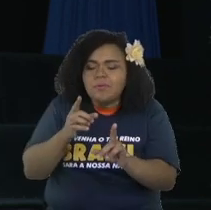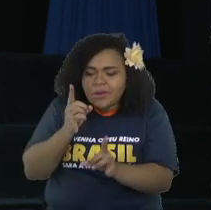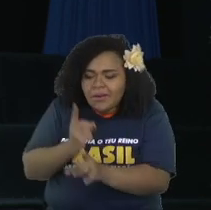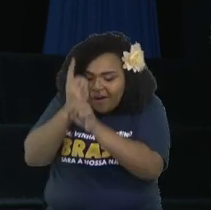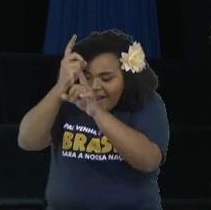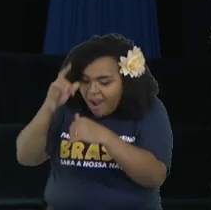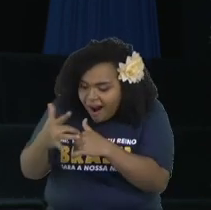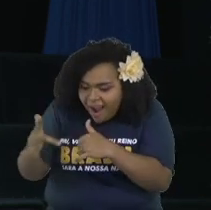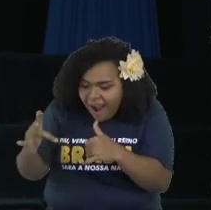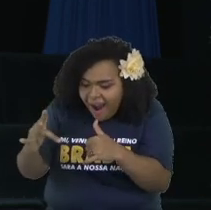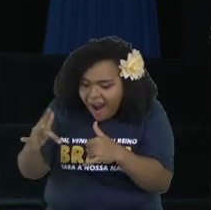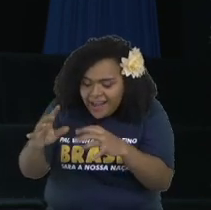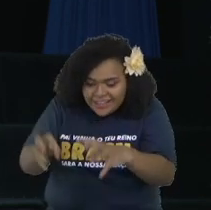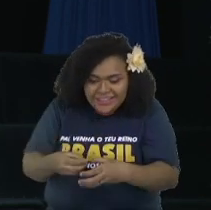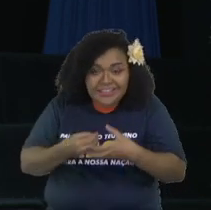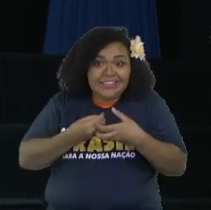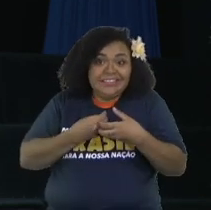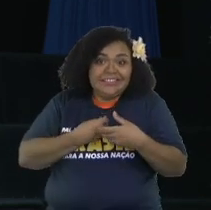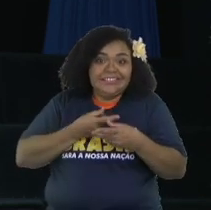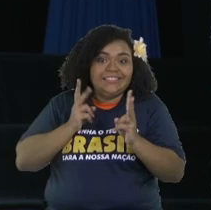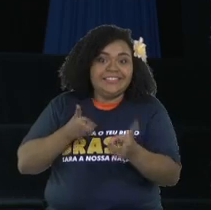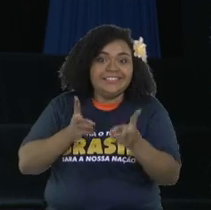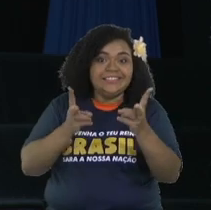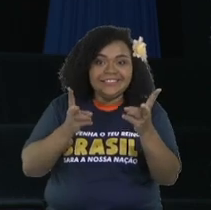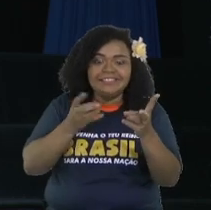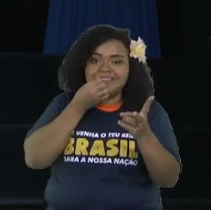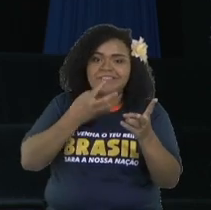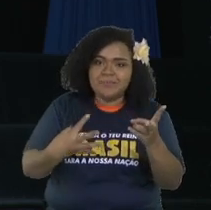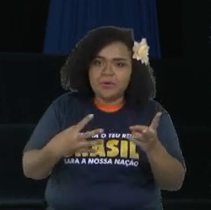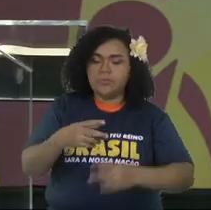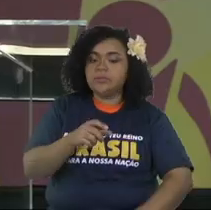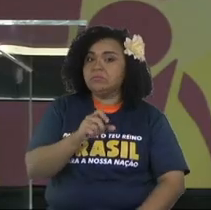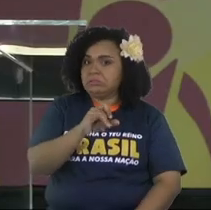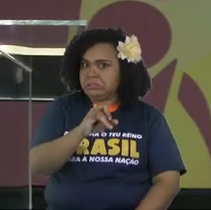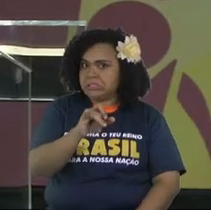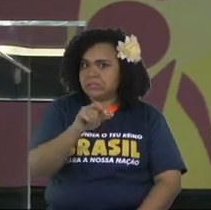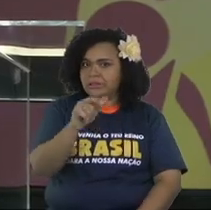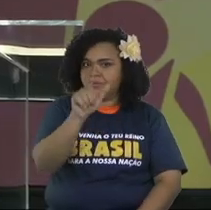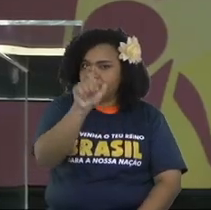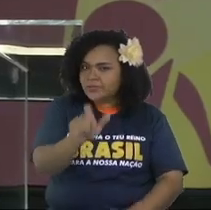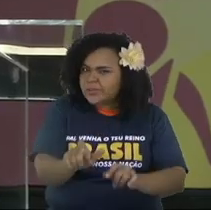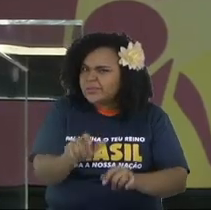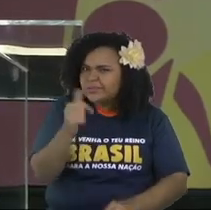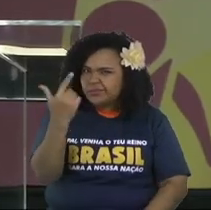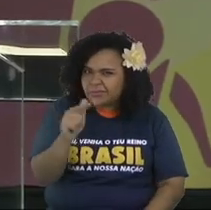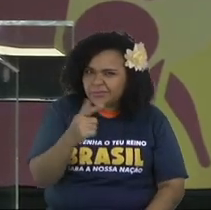the core of the thing. God wants you to have eternal life. If you don't have eternal life,